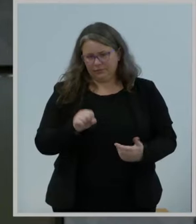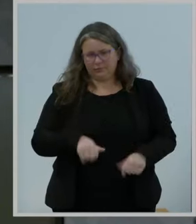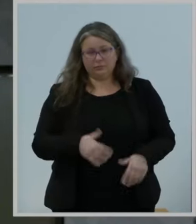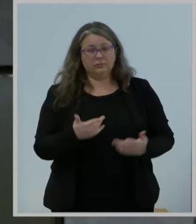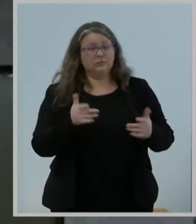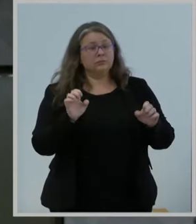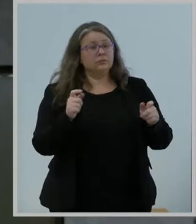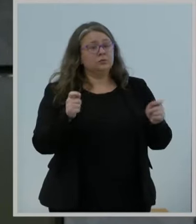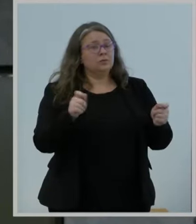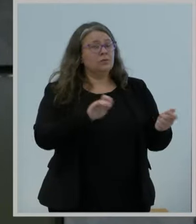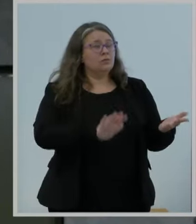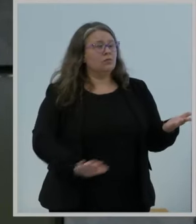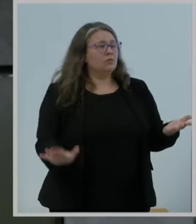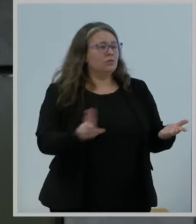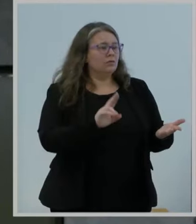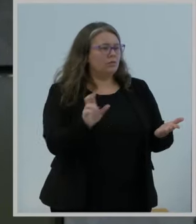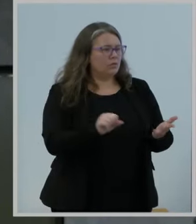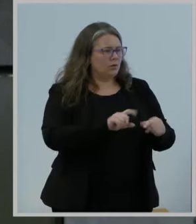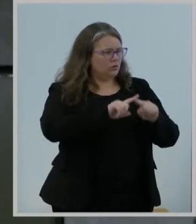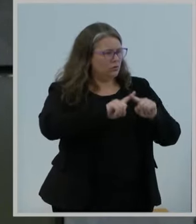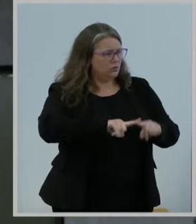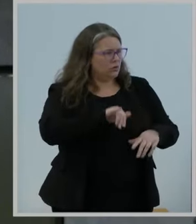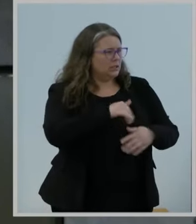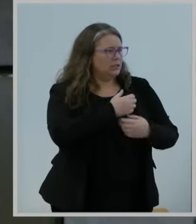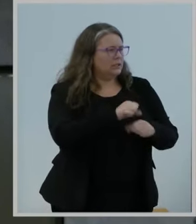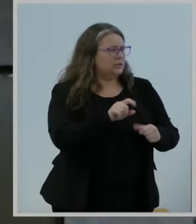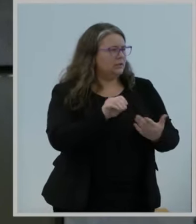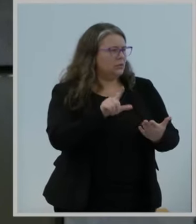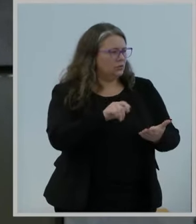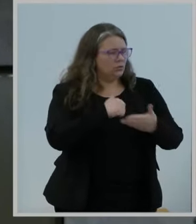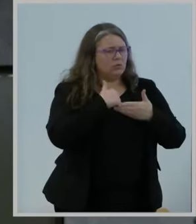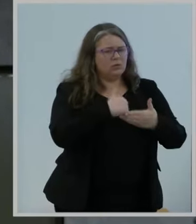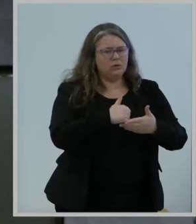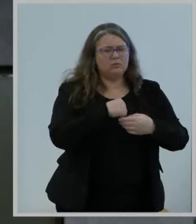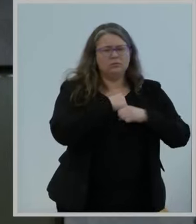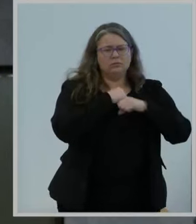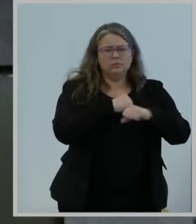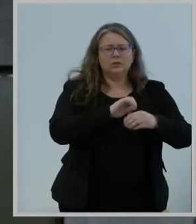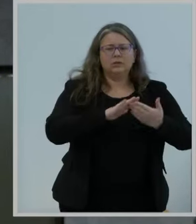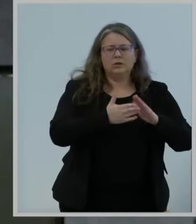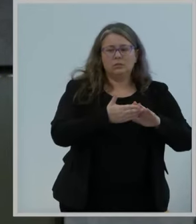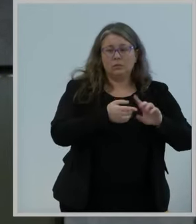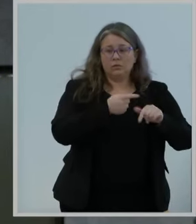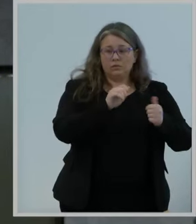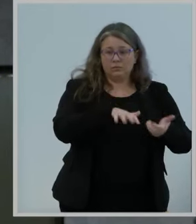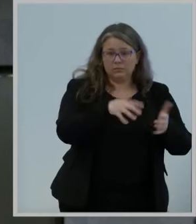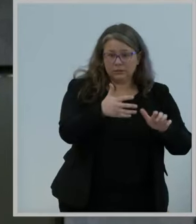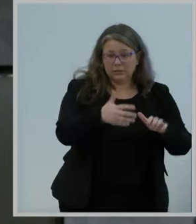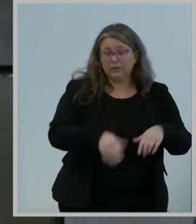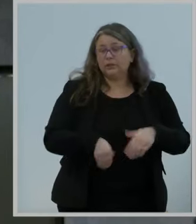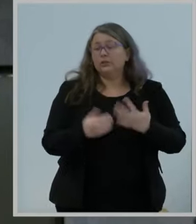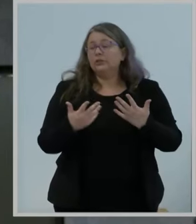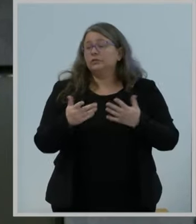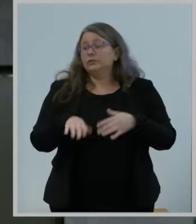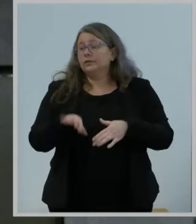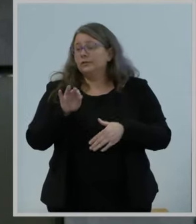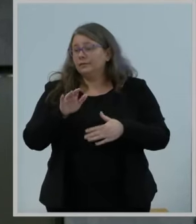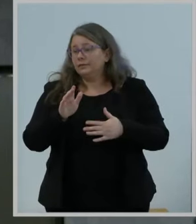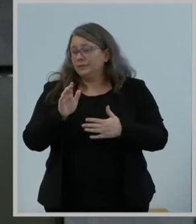to protect their communities during disasters, to help recover missing children, and to convey other life-saving information.